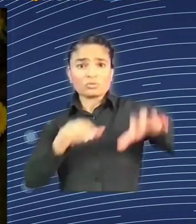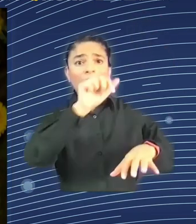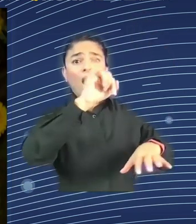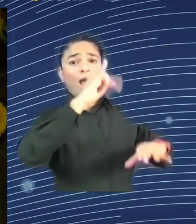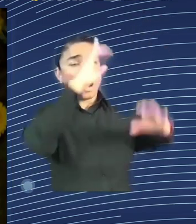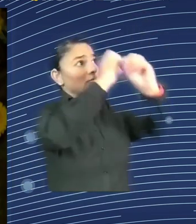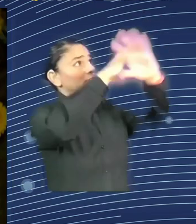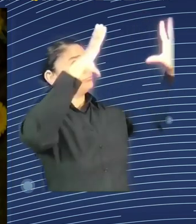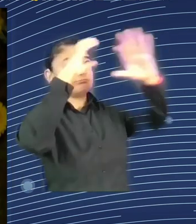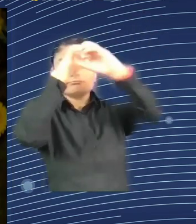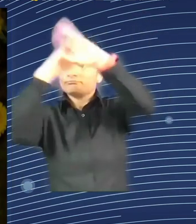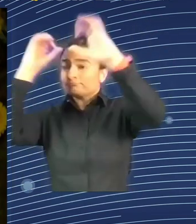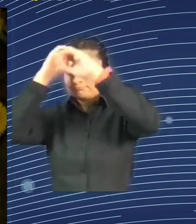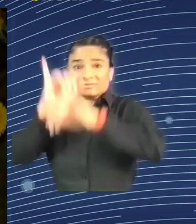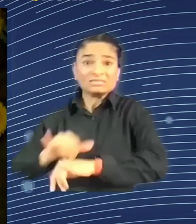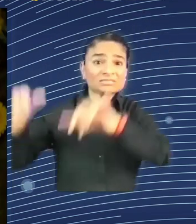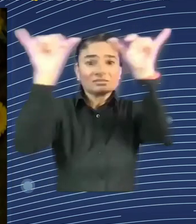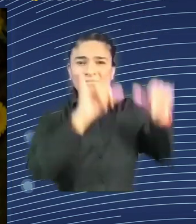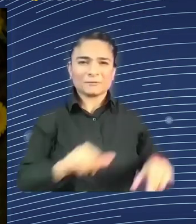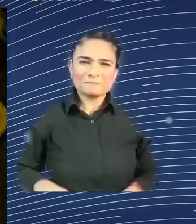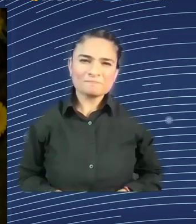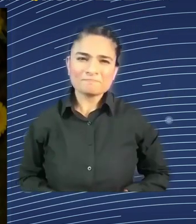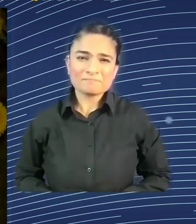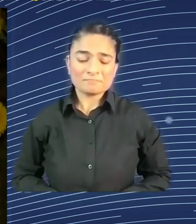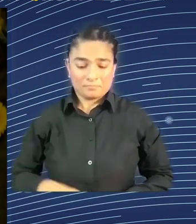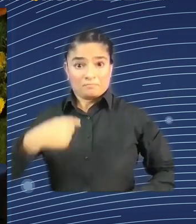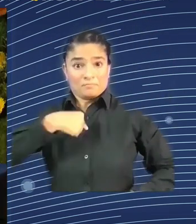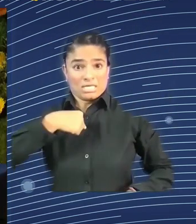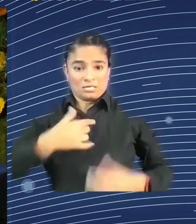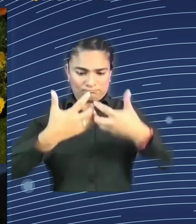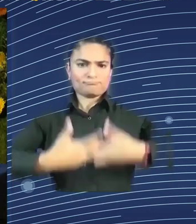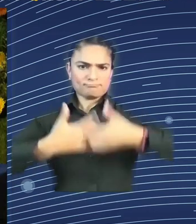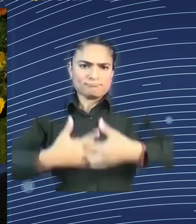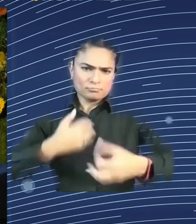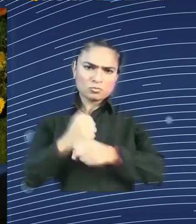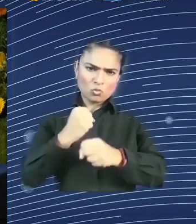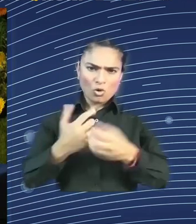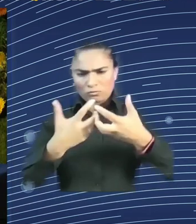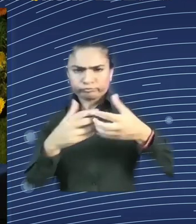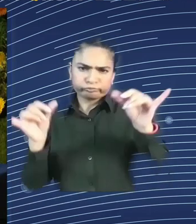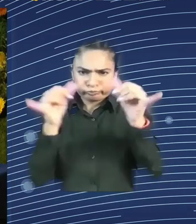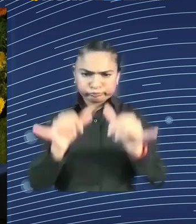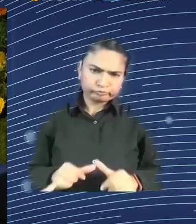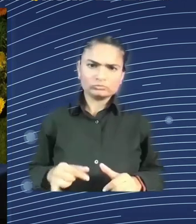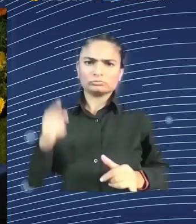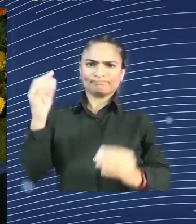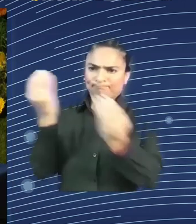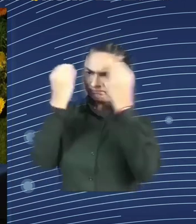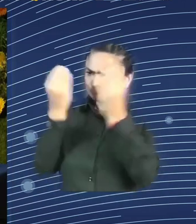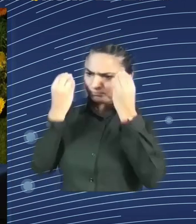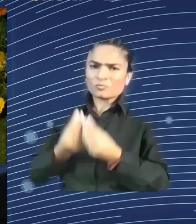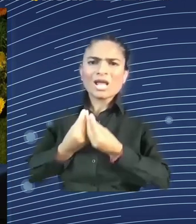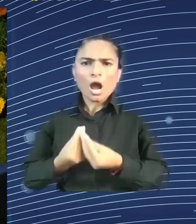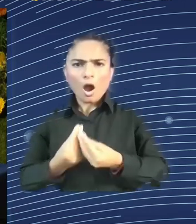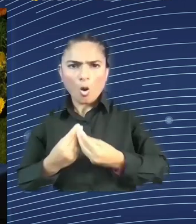I had no courses on bias, no courses on data privacy, no courses on how AI can be used to solve